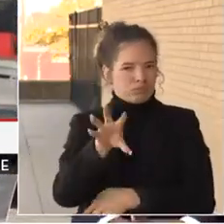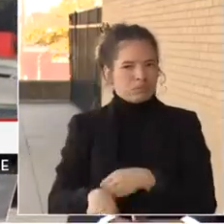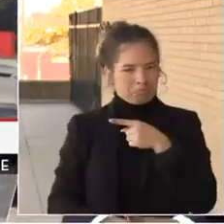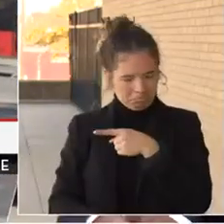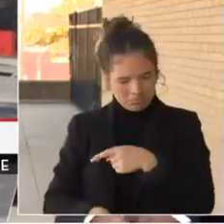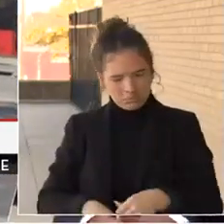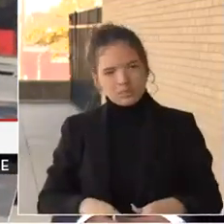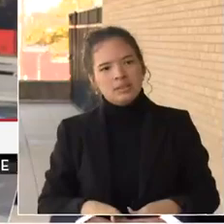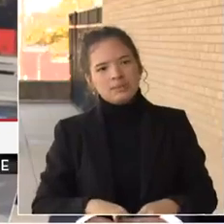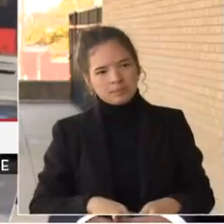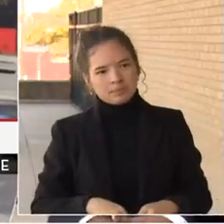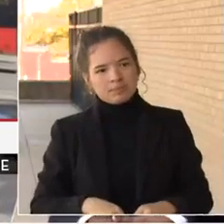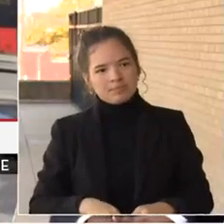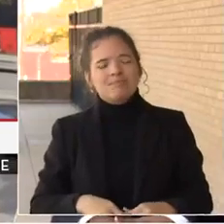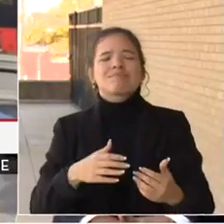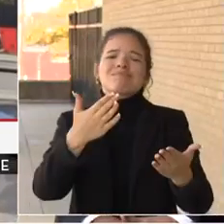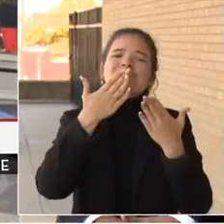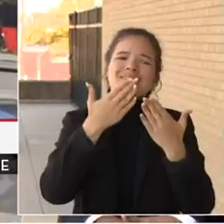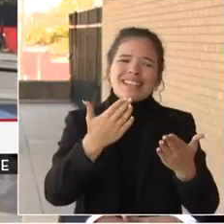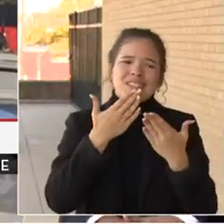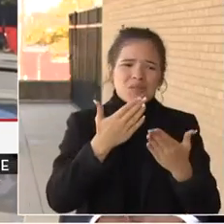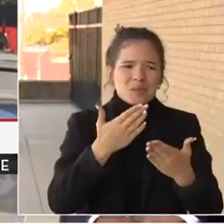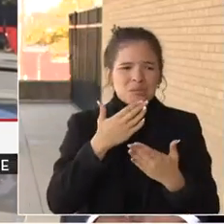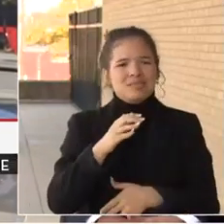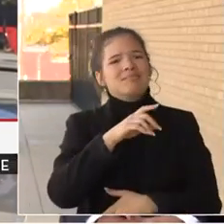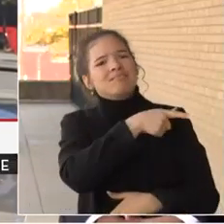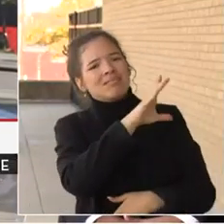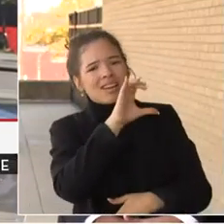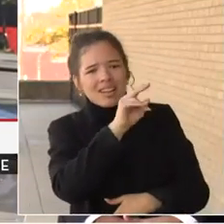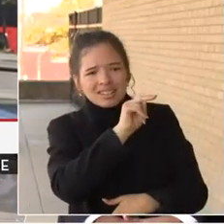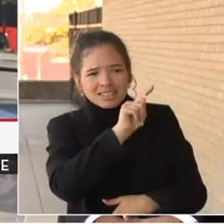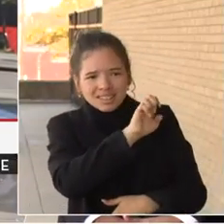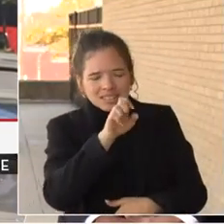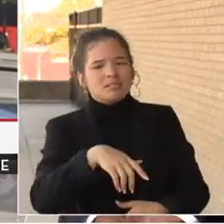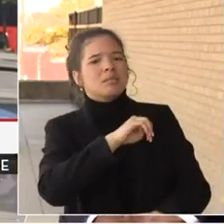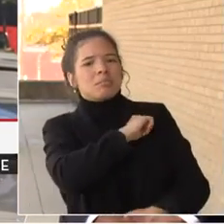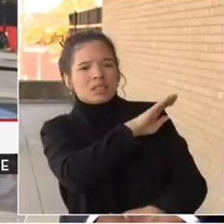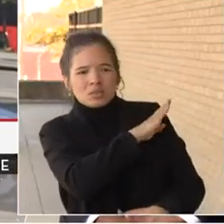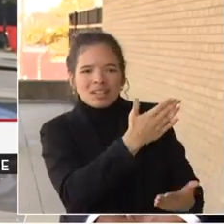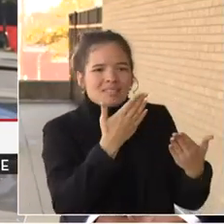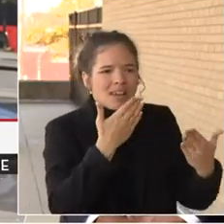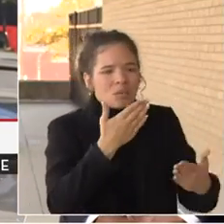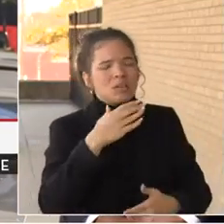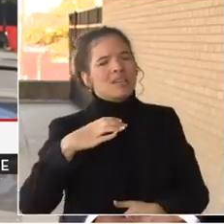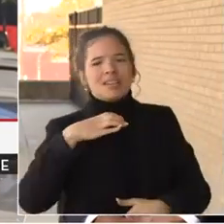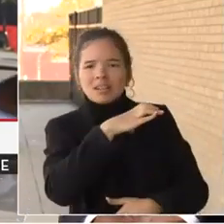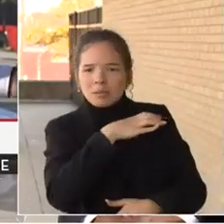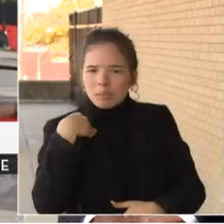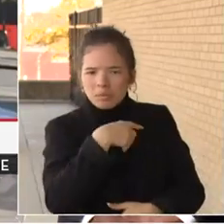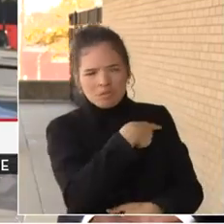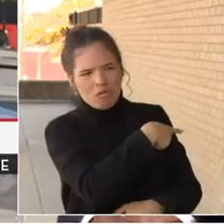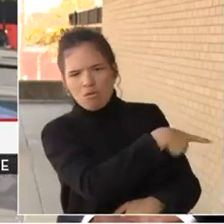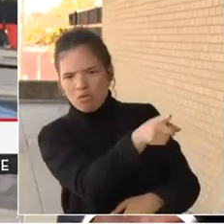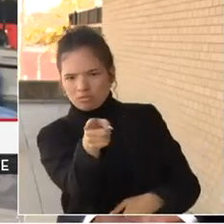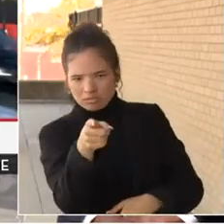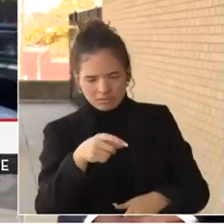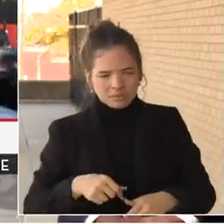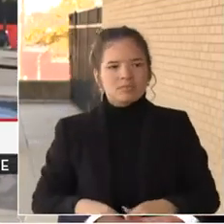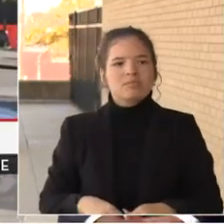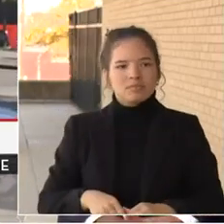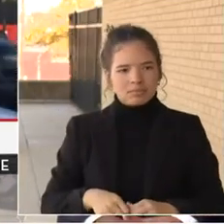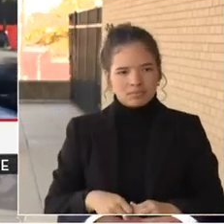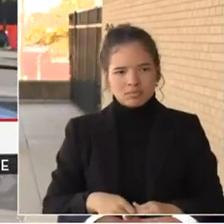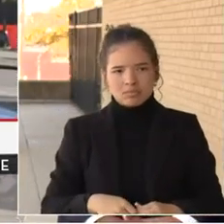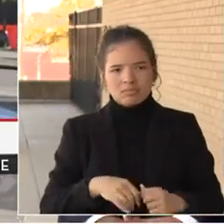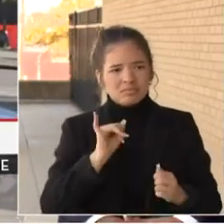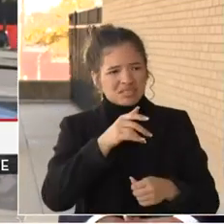Thank you, Chief Conti. Thank you, Mayor Belzer and thank you to Congressman McDuffie for the invitation to be here today and share some prevention tips